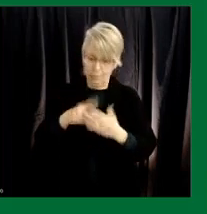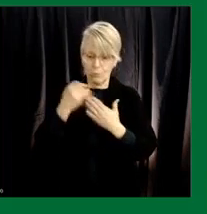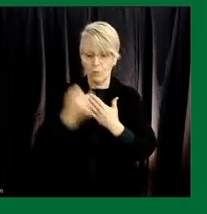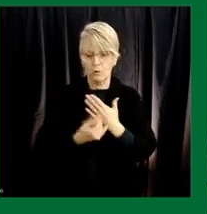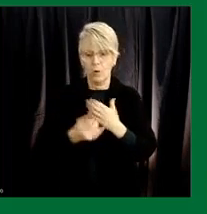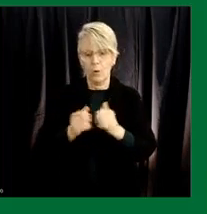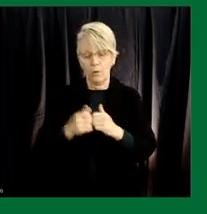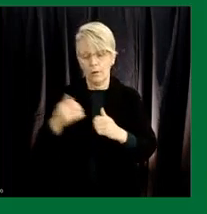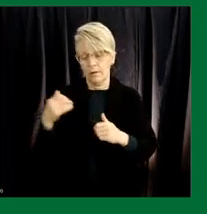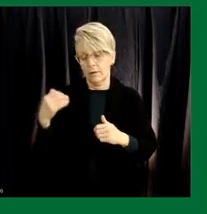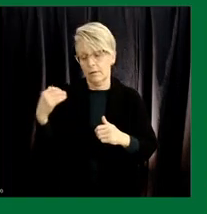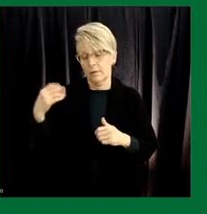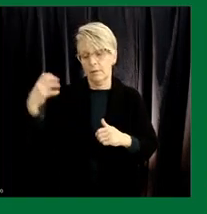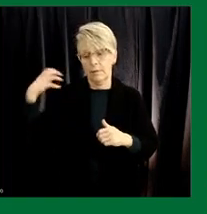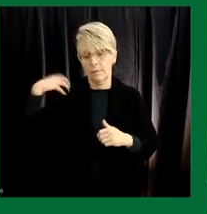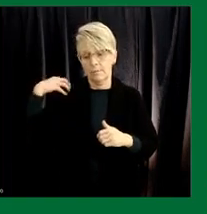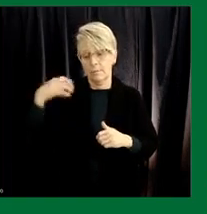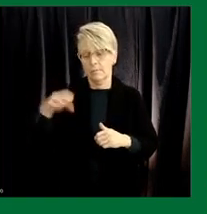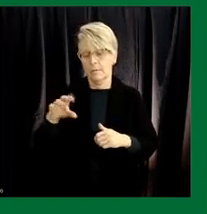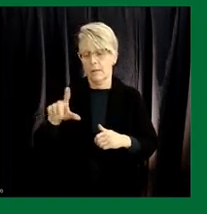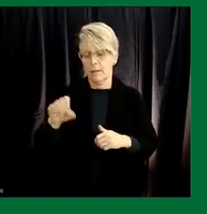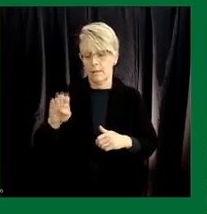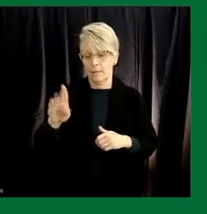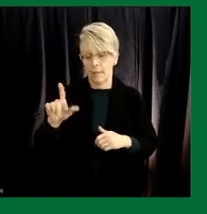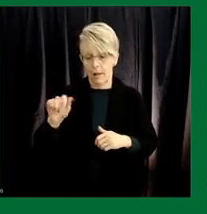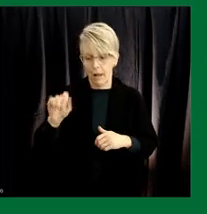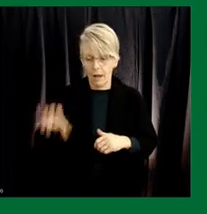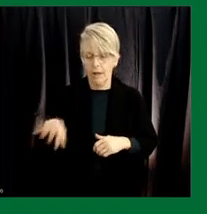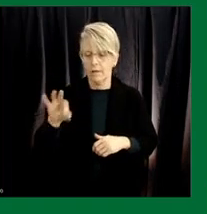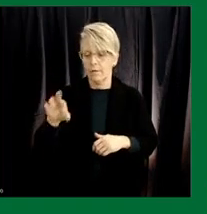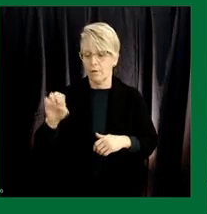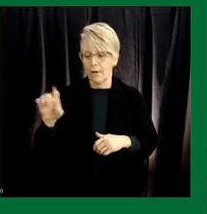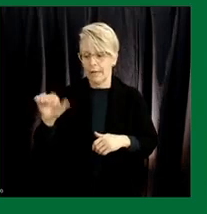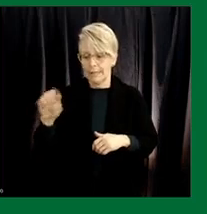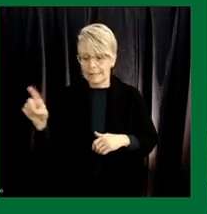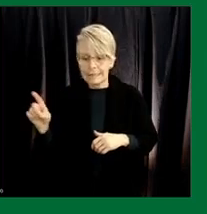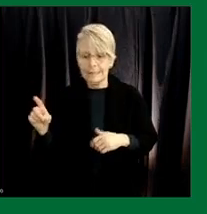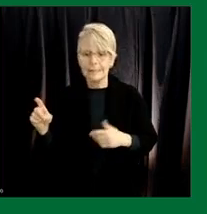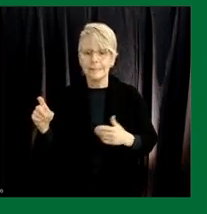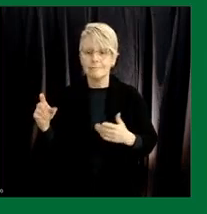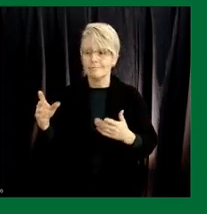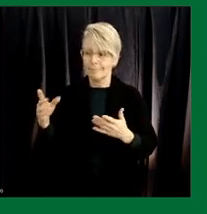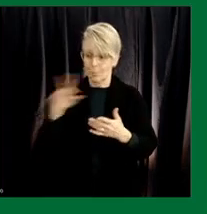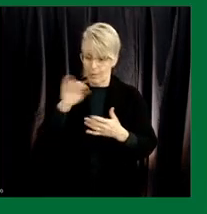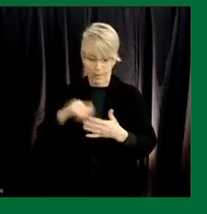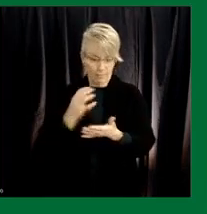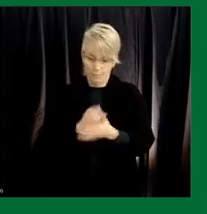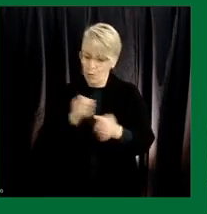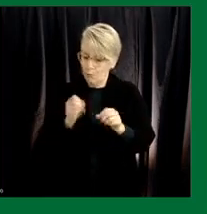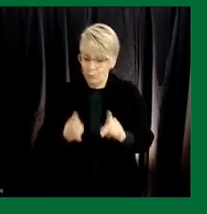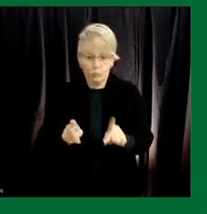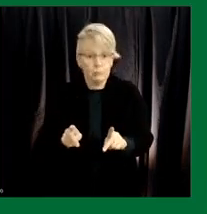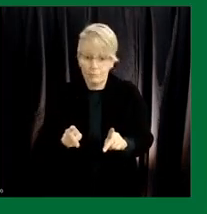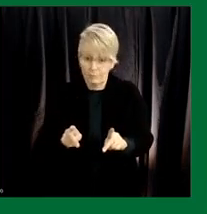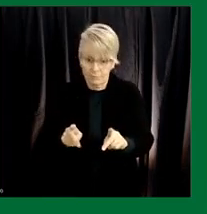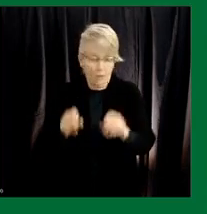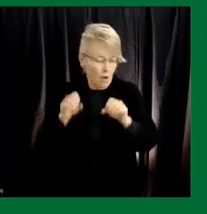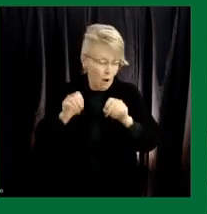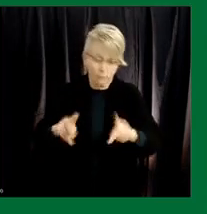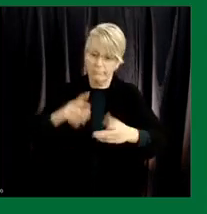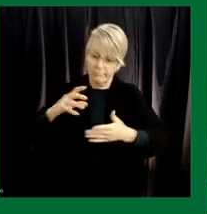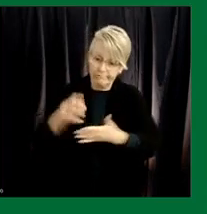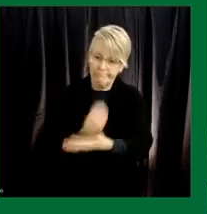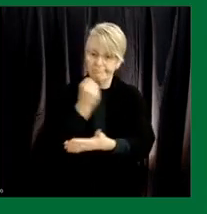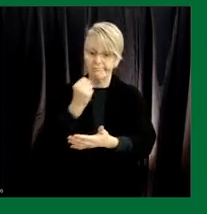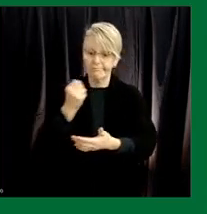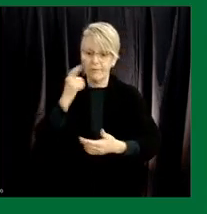minister leblanc minister uh freeland and and uh and this is really an opportunity an opportunity for all of us to come together to